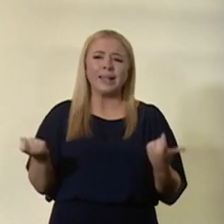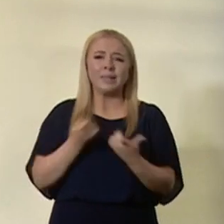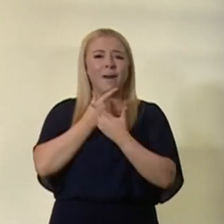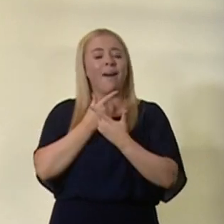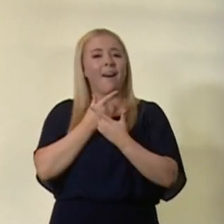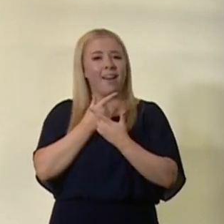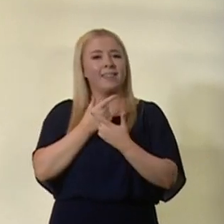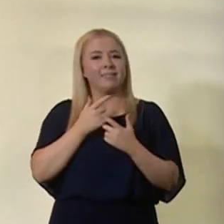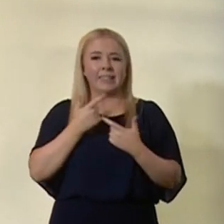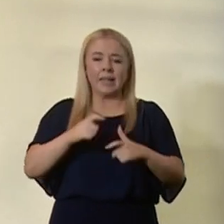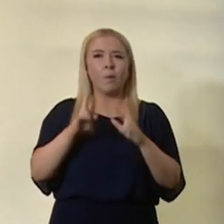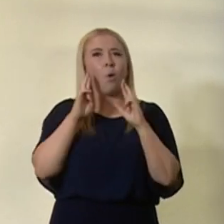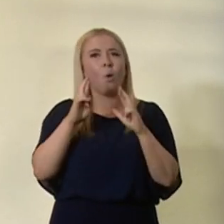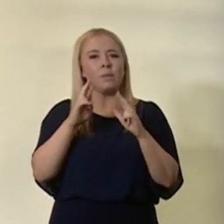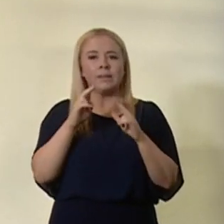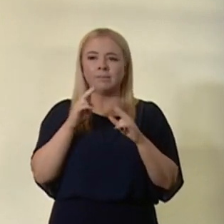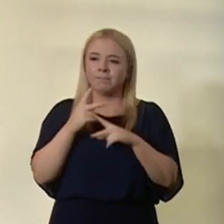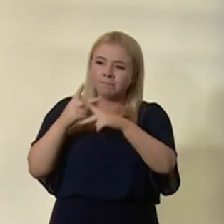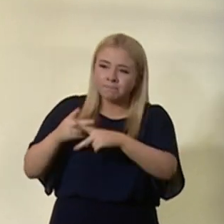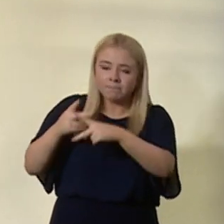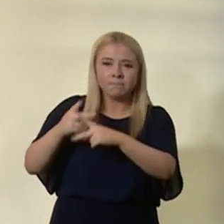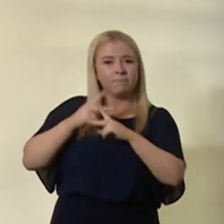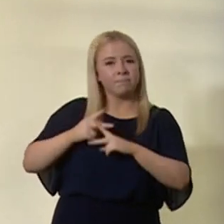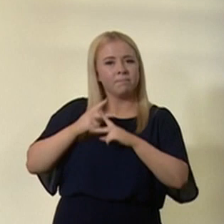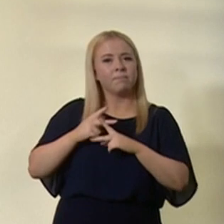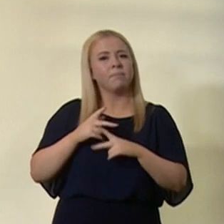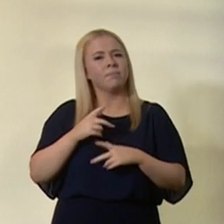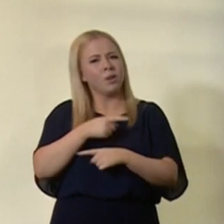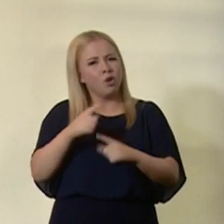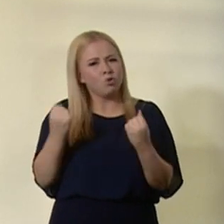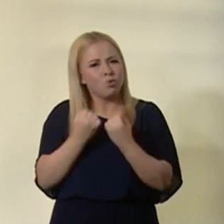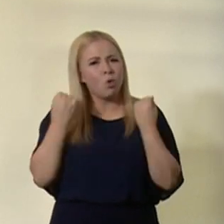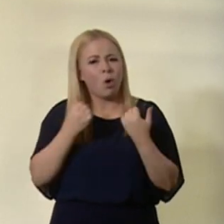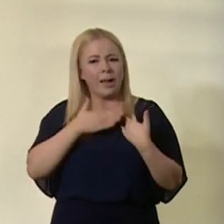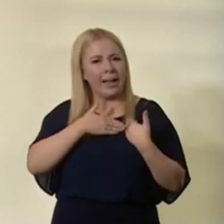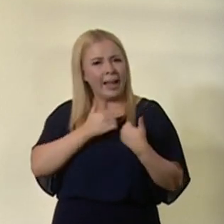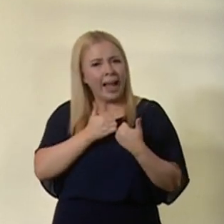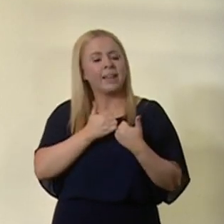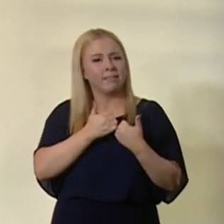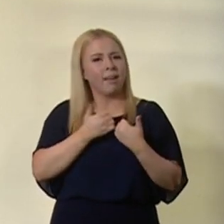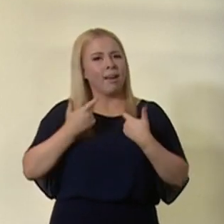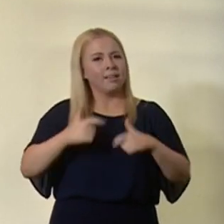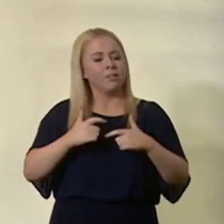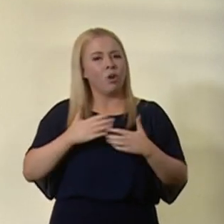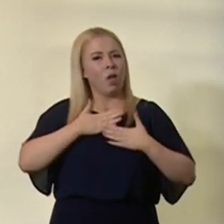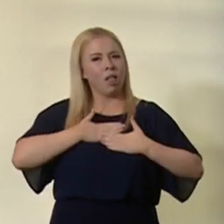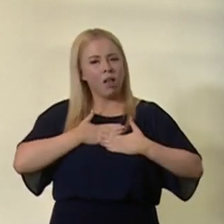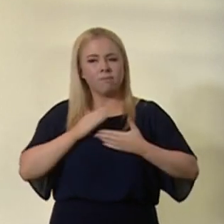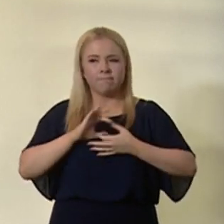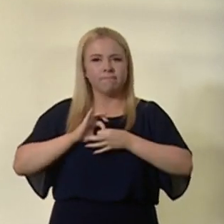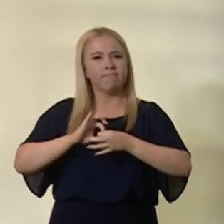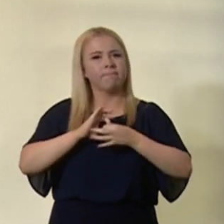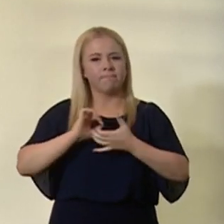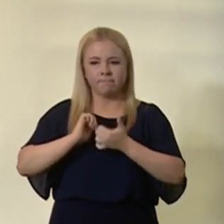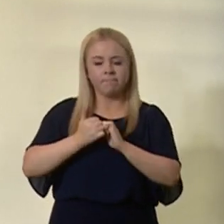keep hoping and keep looking out for each other. Be strong, be kind, and let's continue to act out of love